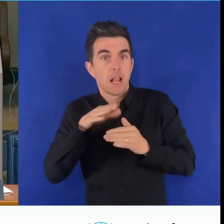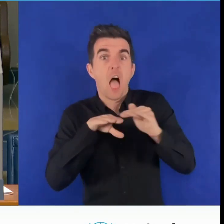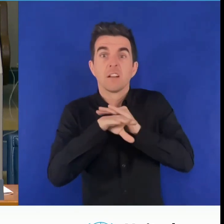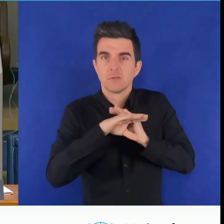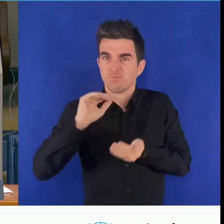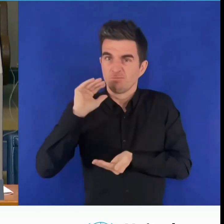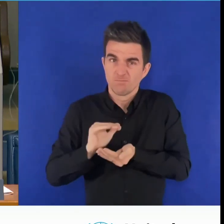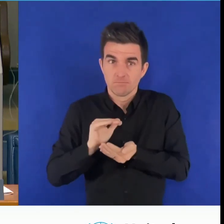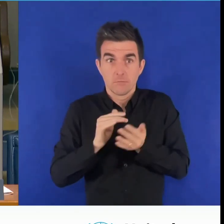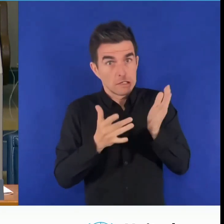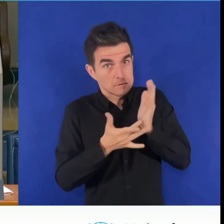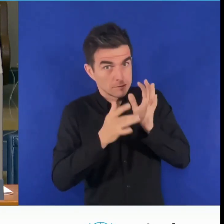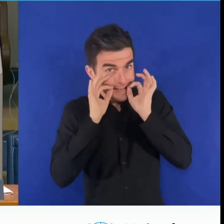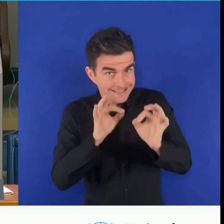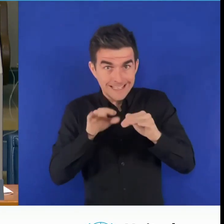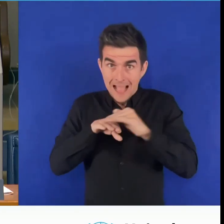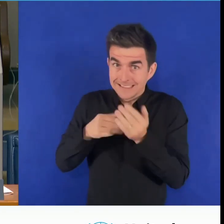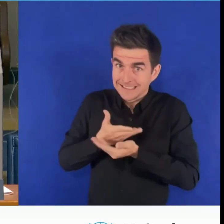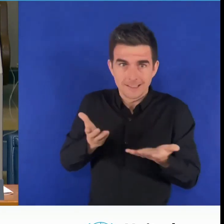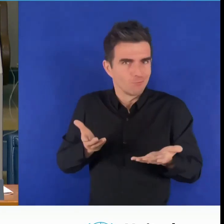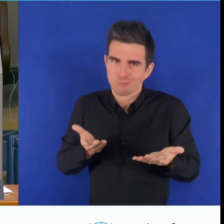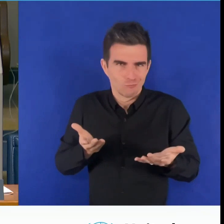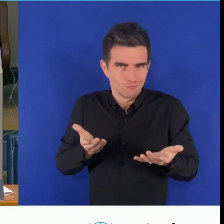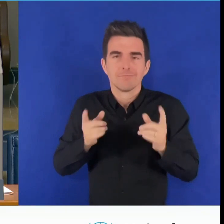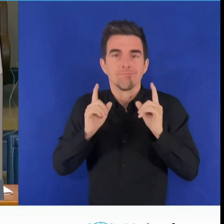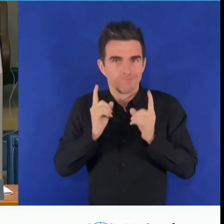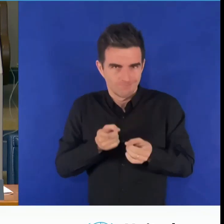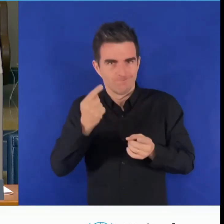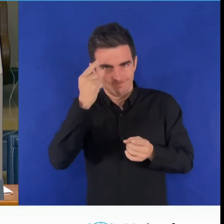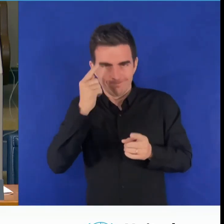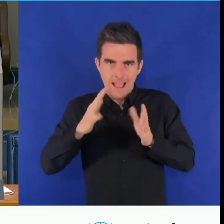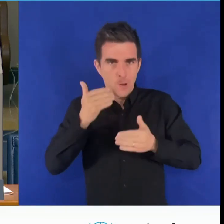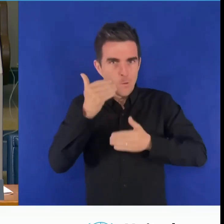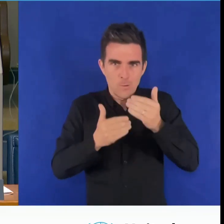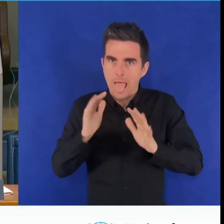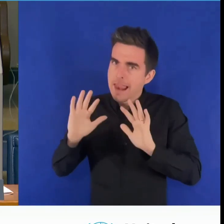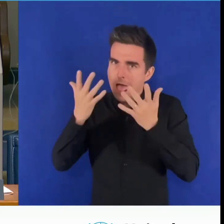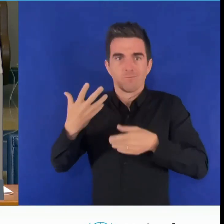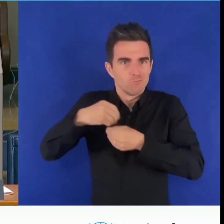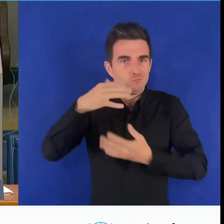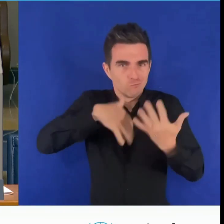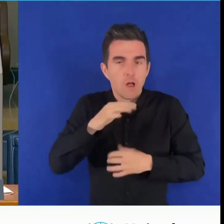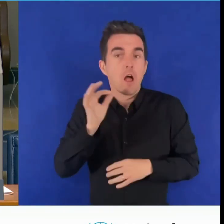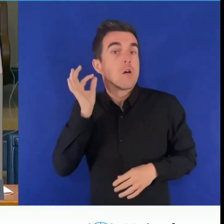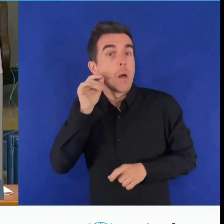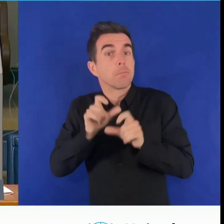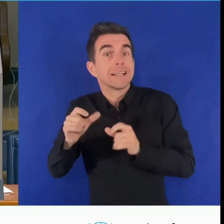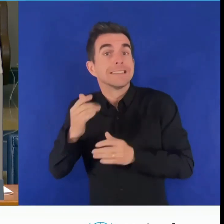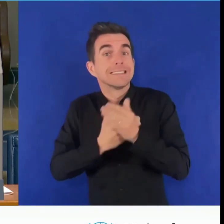lower access. Compounding this divide is the technological and digital divide between developing and developed countries.